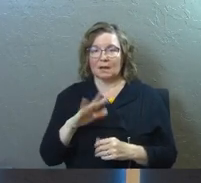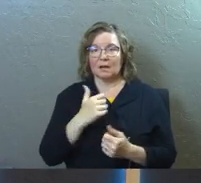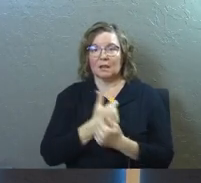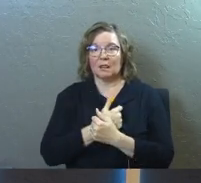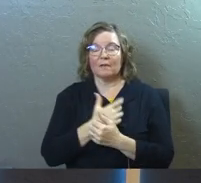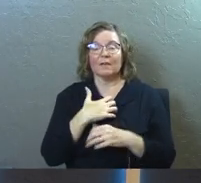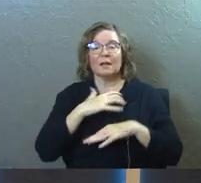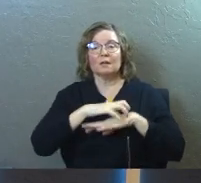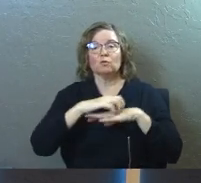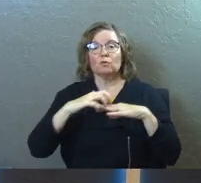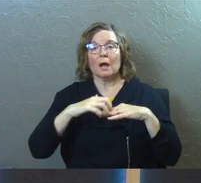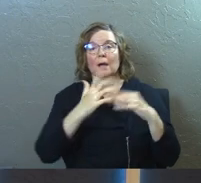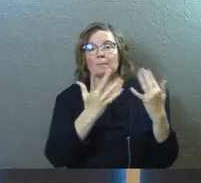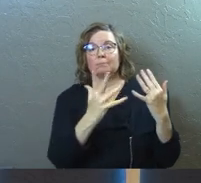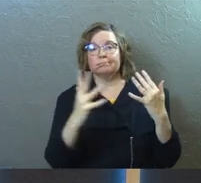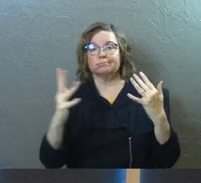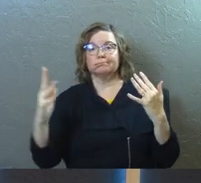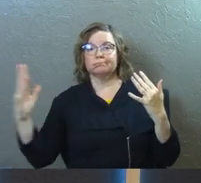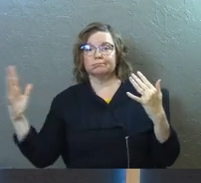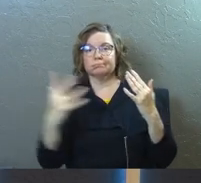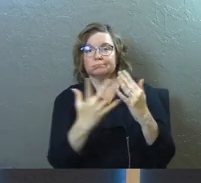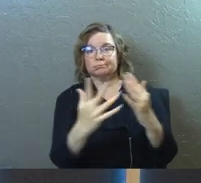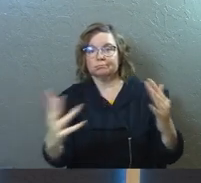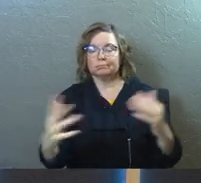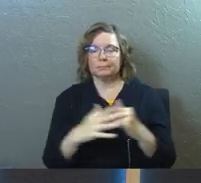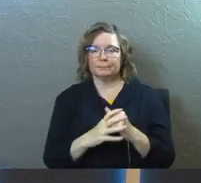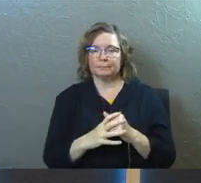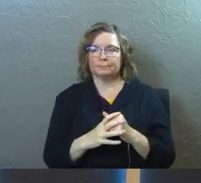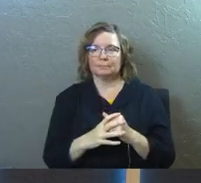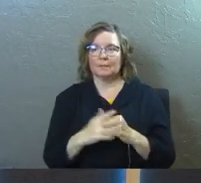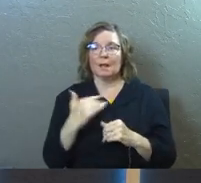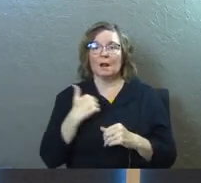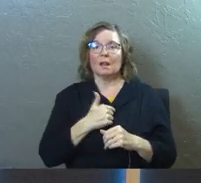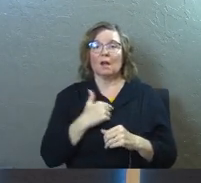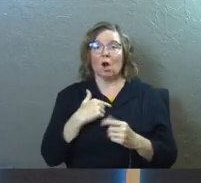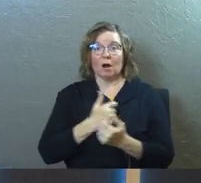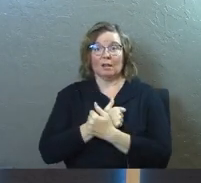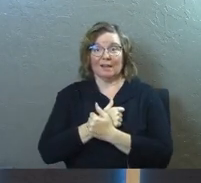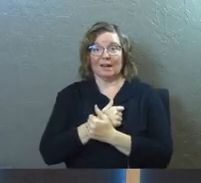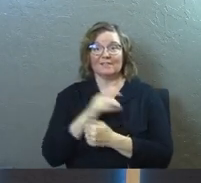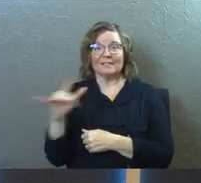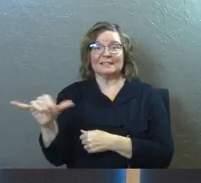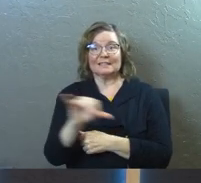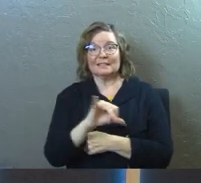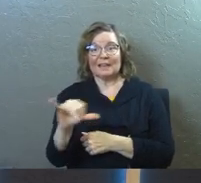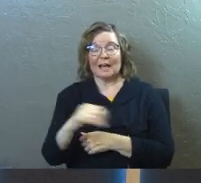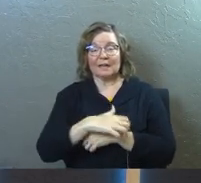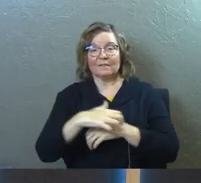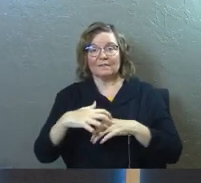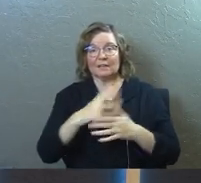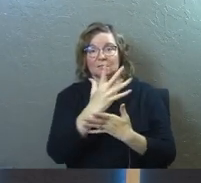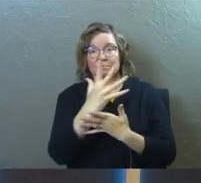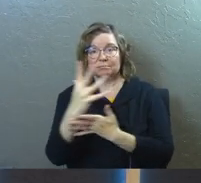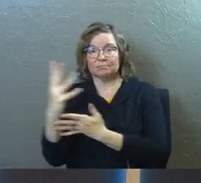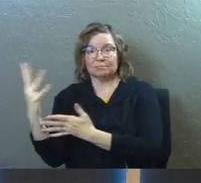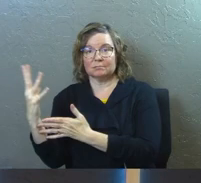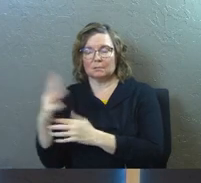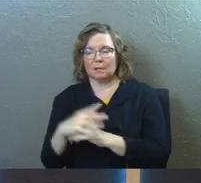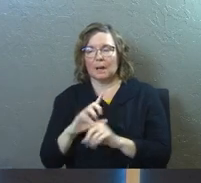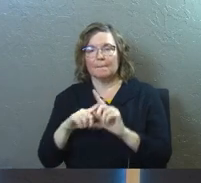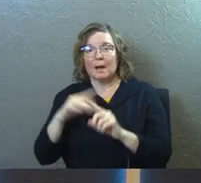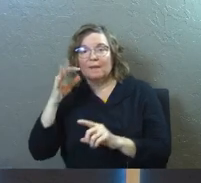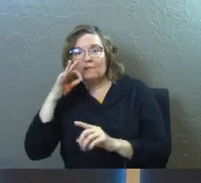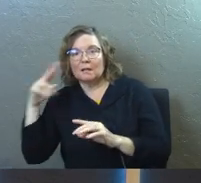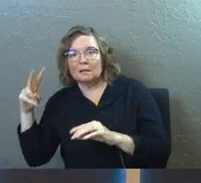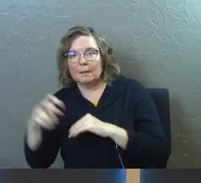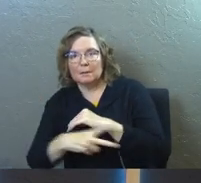vineyard full of grapes. And in Song of Solomon, they say our vineyard, the vineyard of our love is so beautiful and so healthy, but these foxes